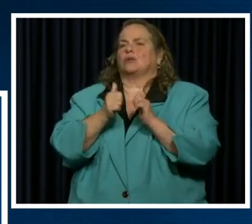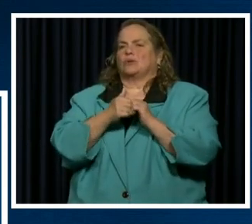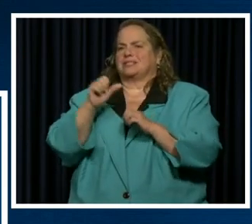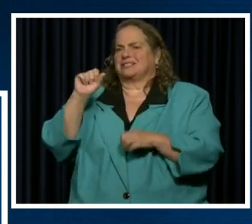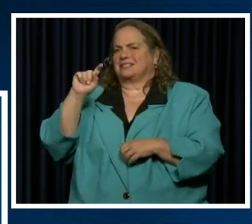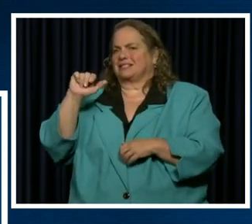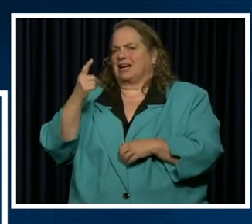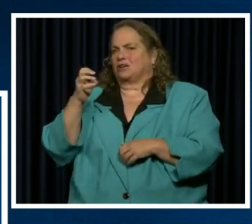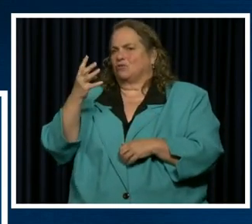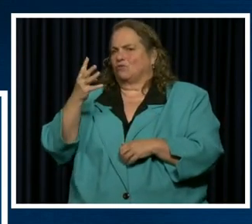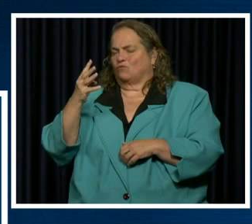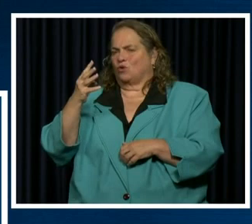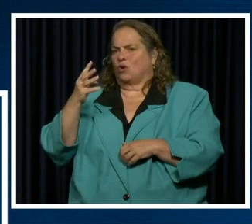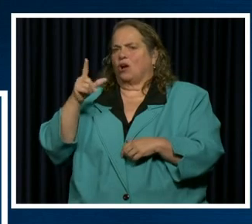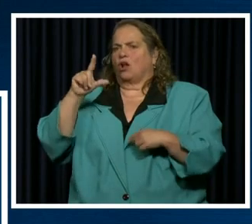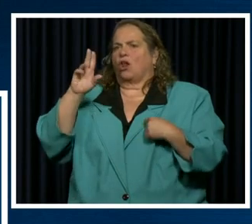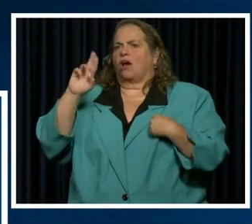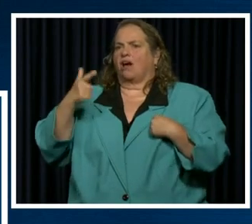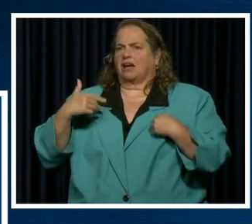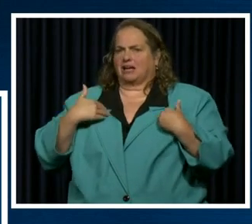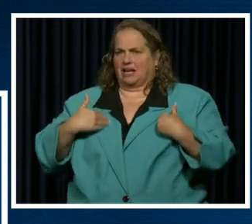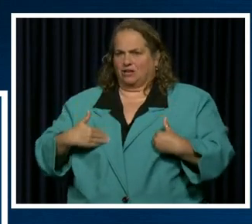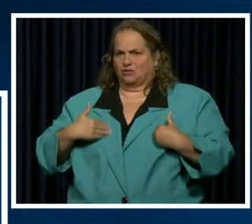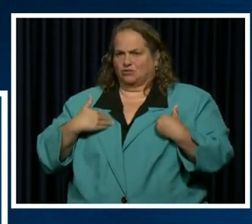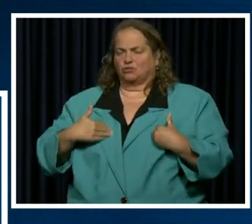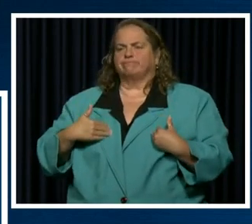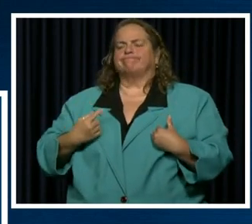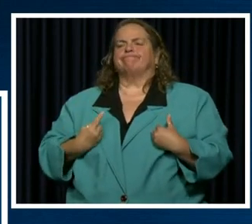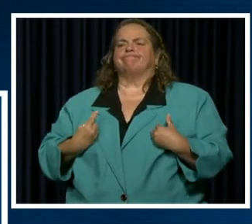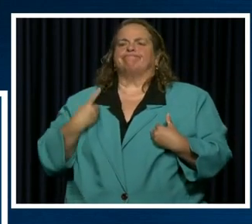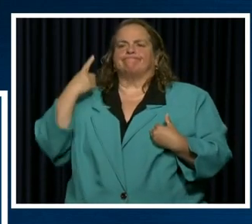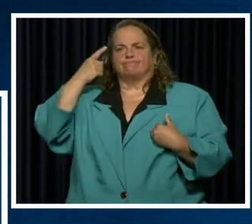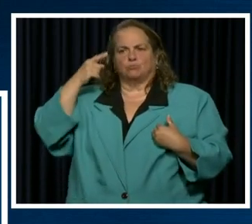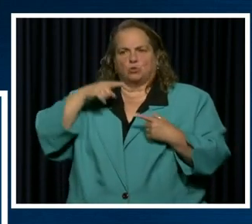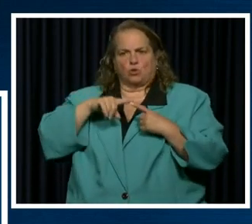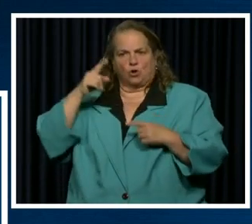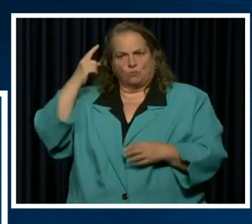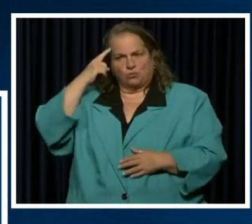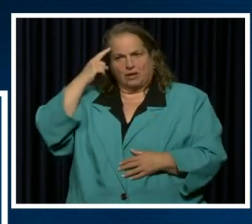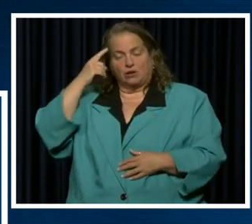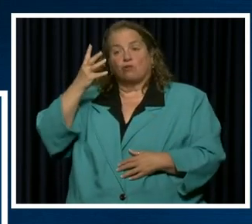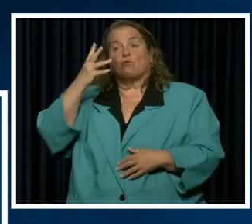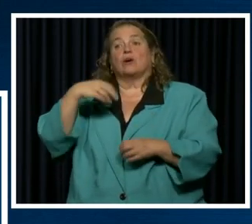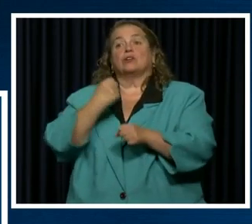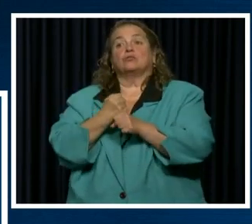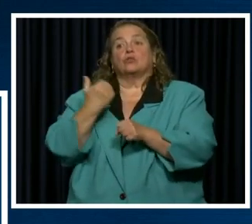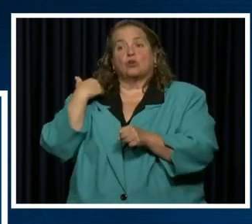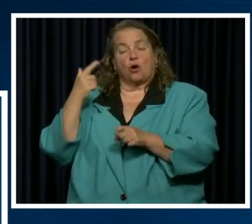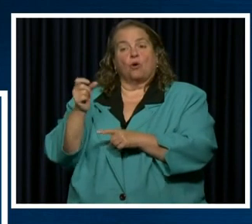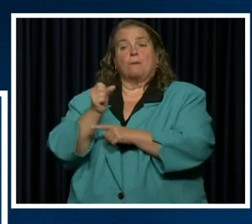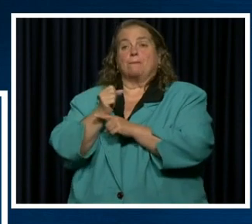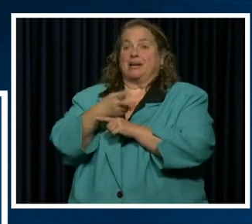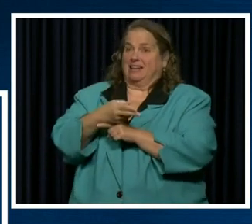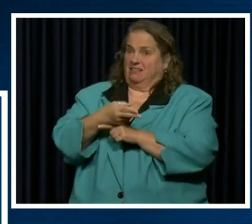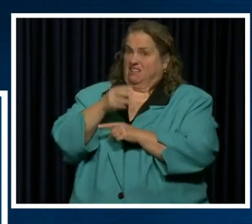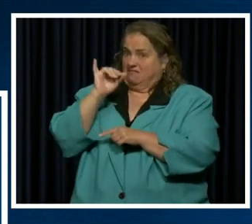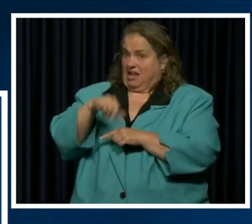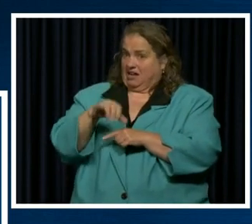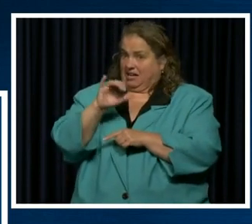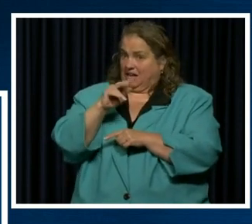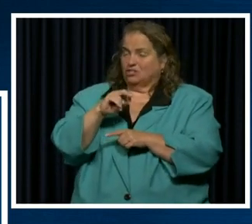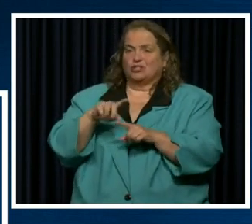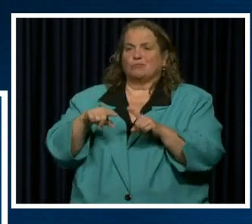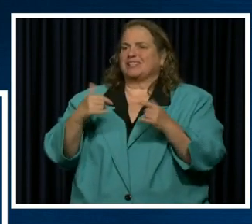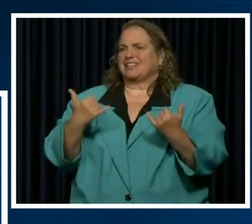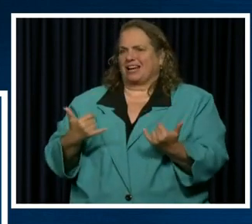that had metastasized to her brain. Four years ago, she had beaten the odds and now they know